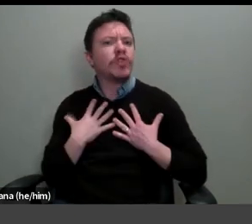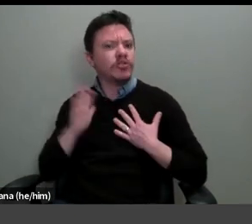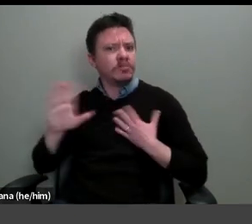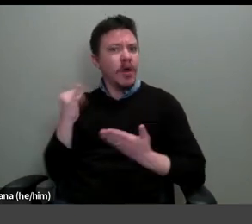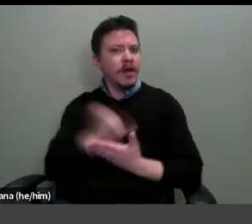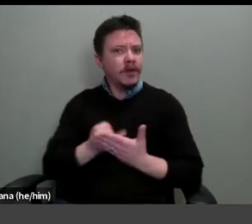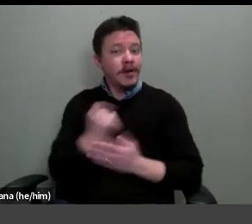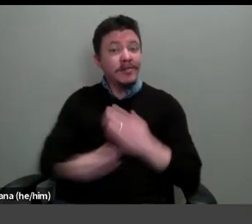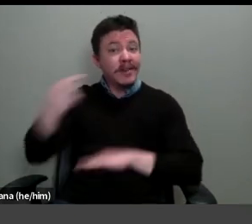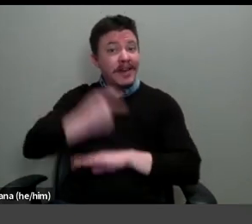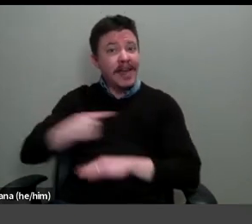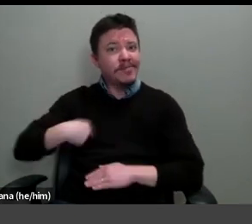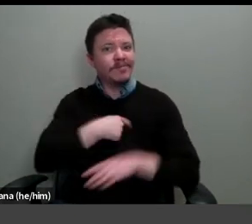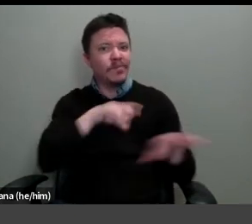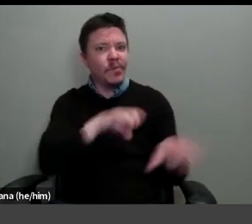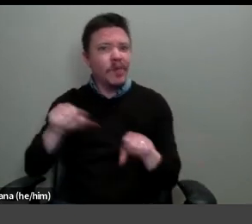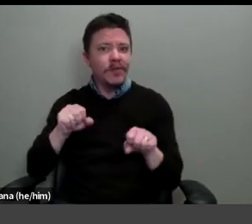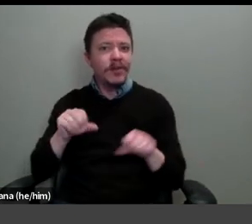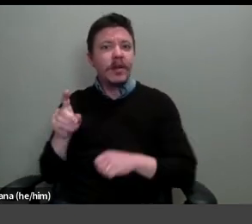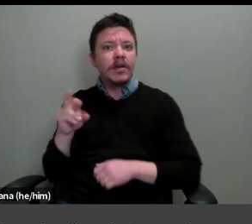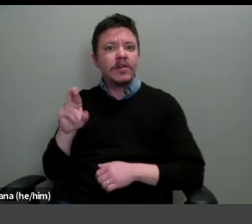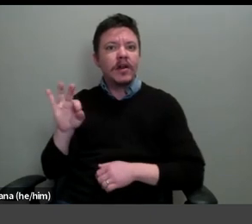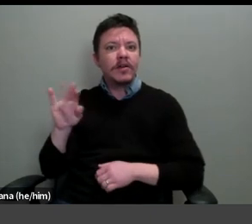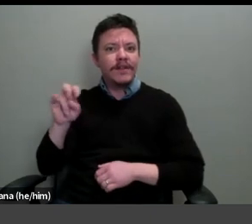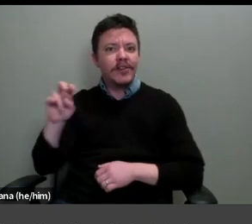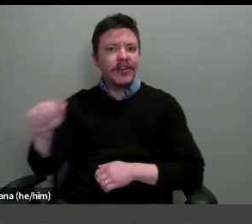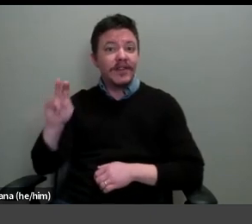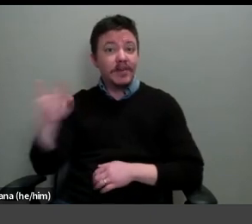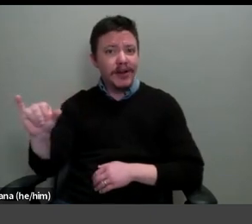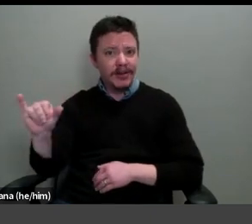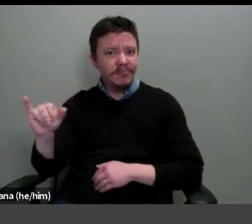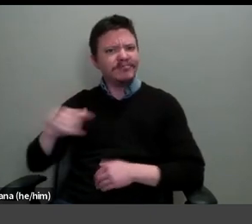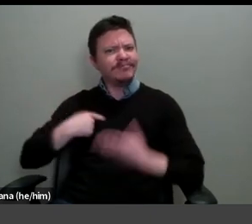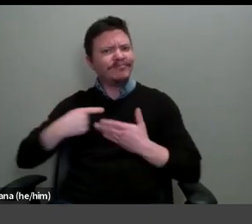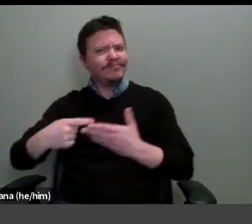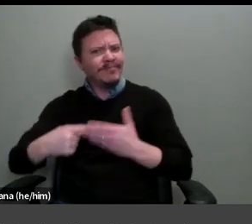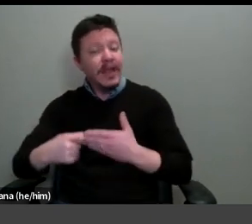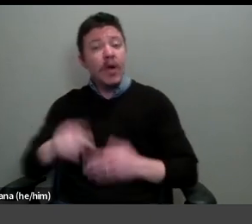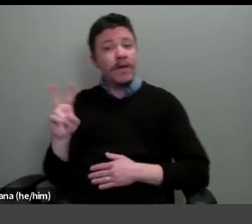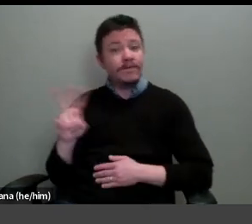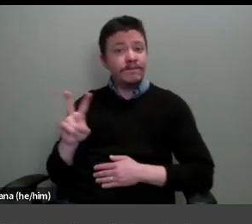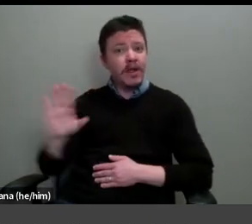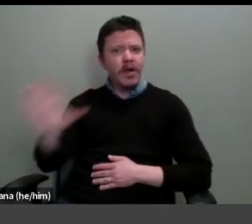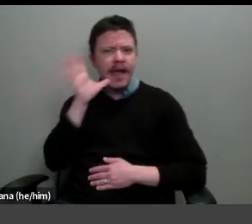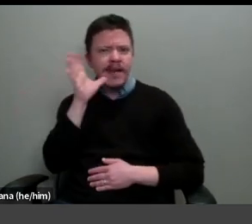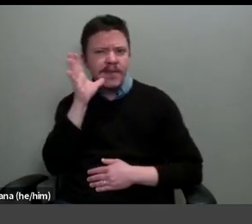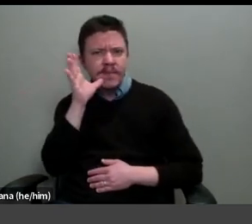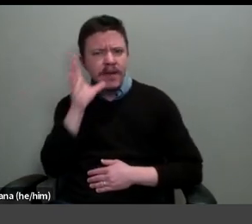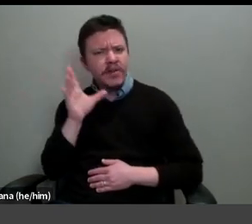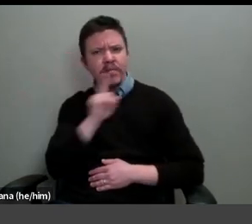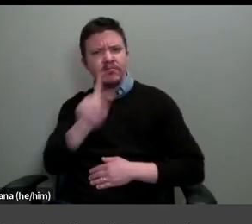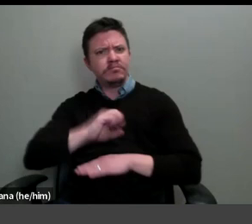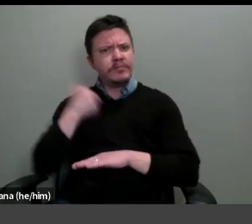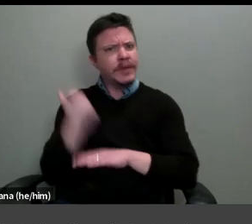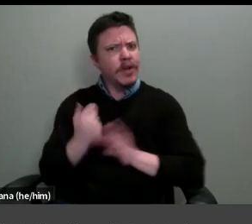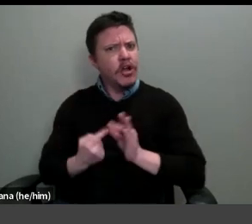the pleasure of hosting Dr. Francesca Berry for a discussion of how Vuillard and his mother constructed a unique living